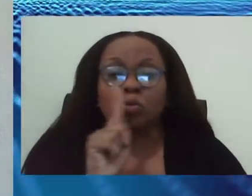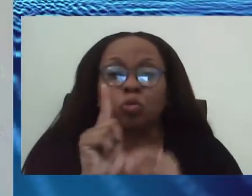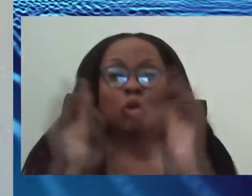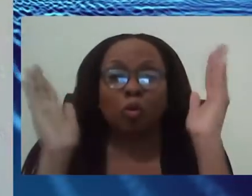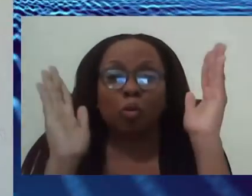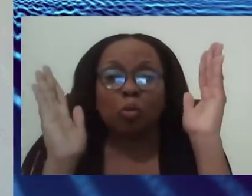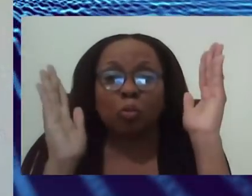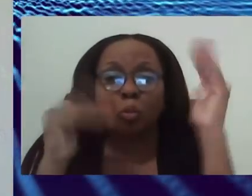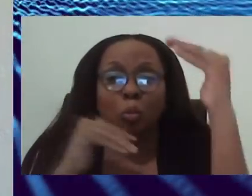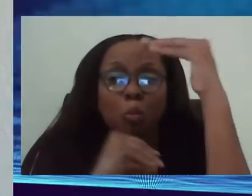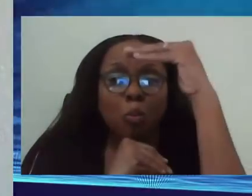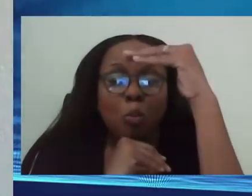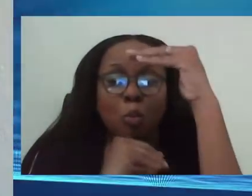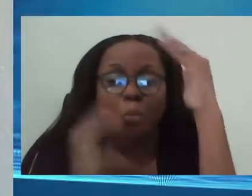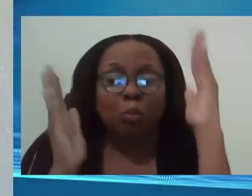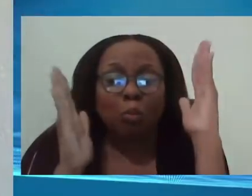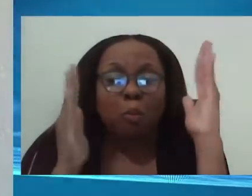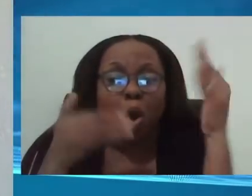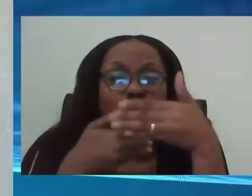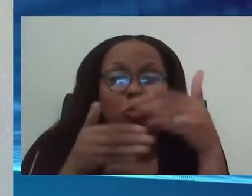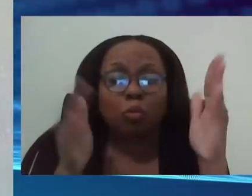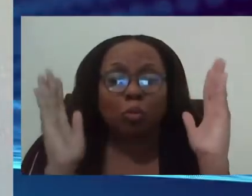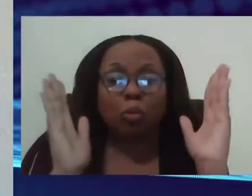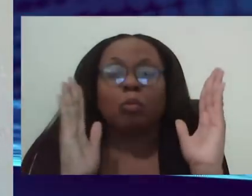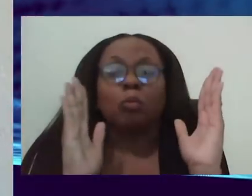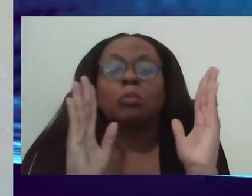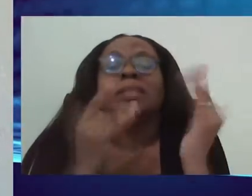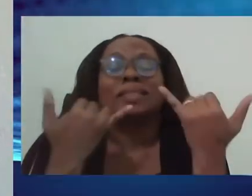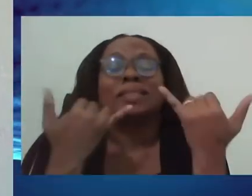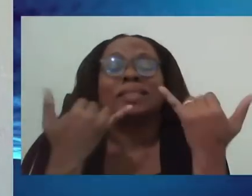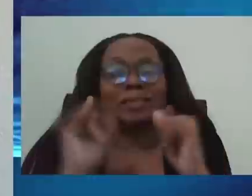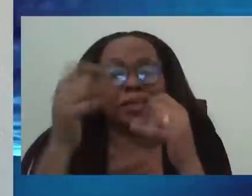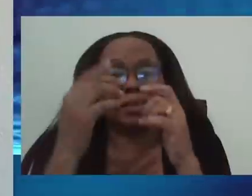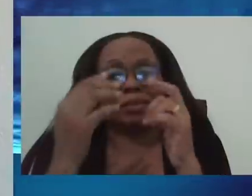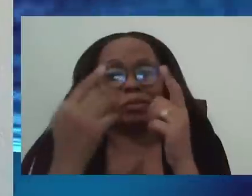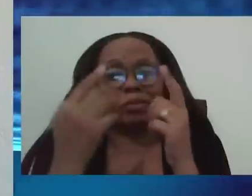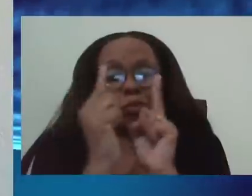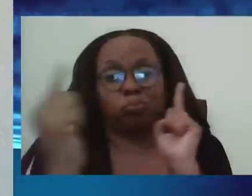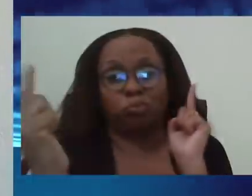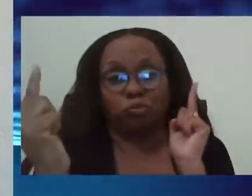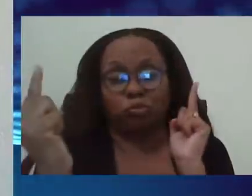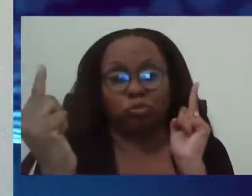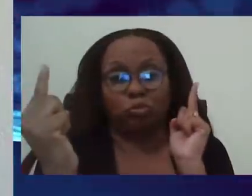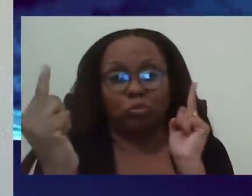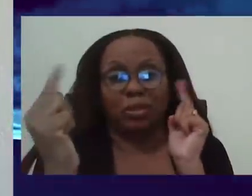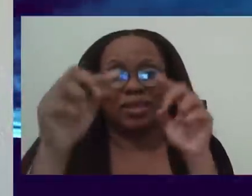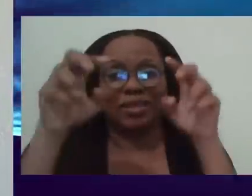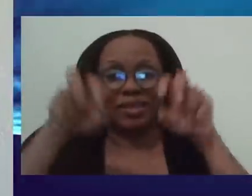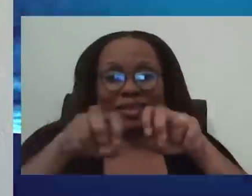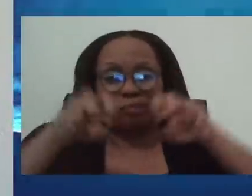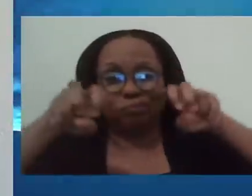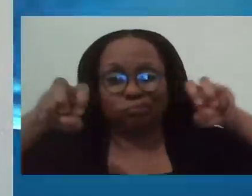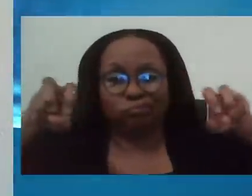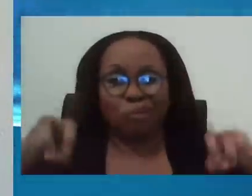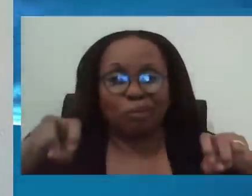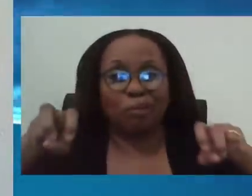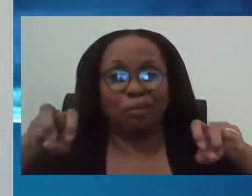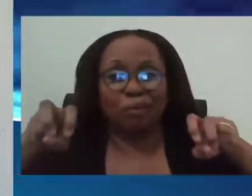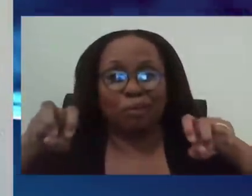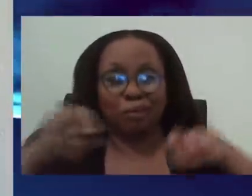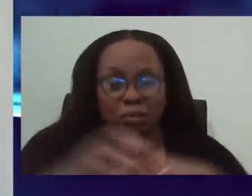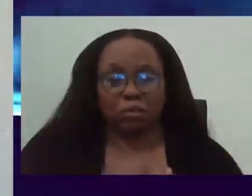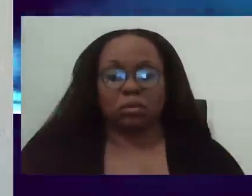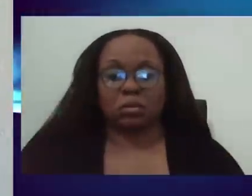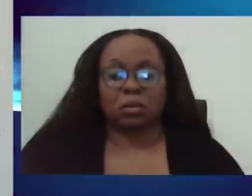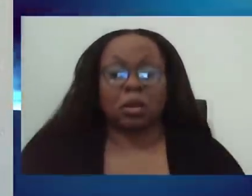six feet. Uh, so those are the, the options. The other long-term option, right, for keeping the numbers down